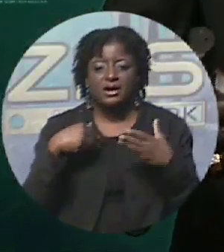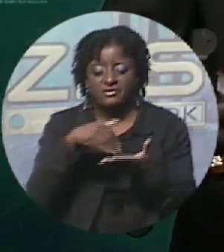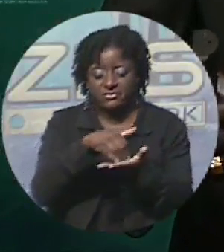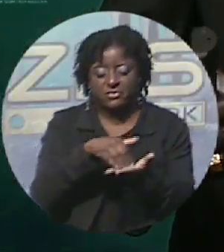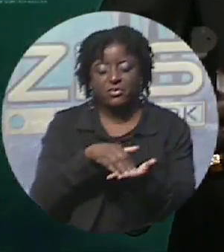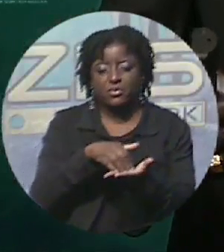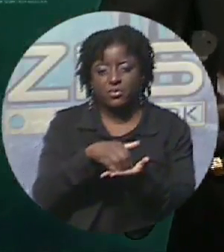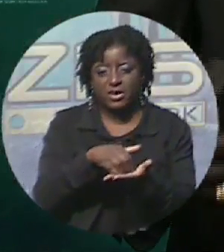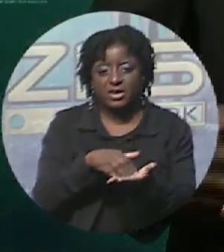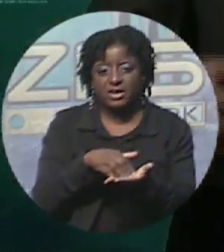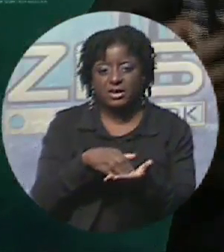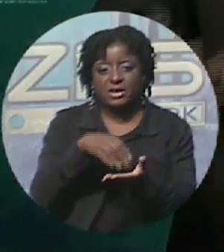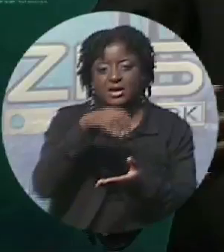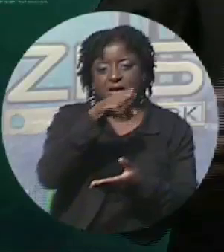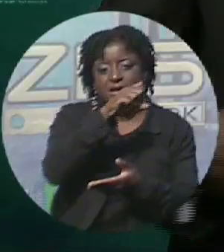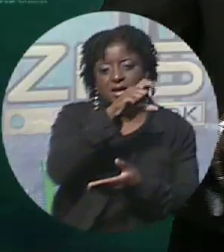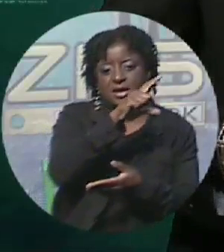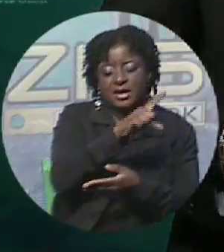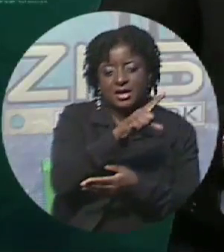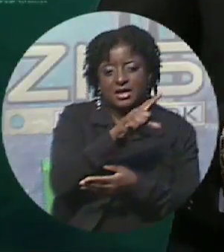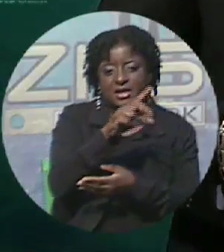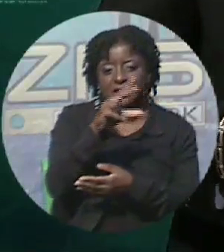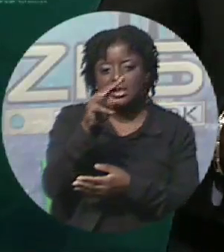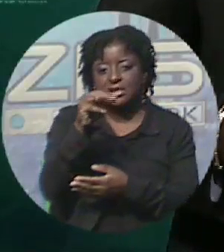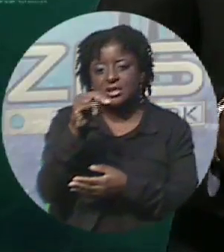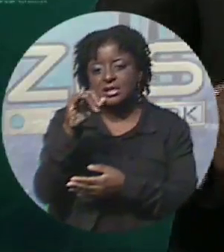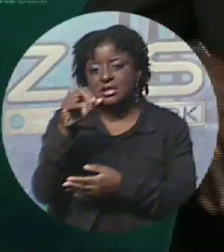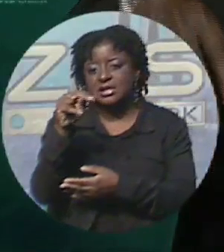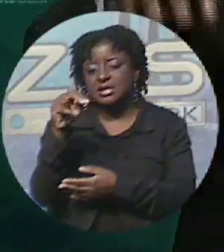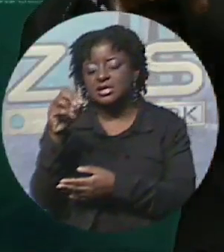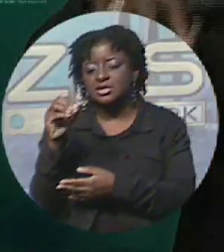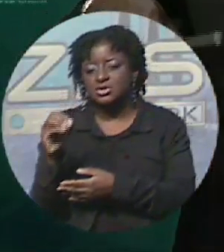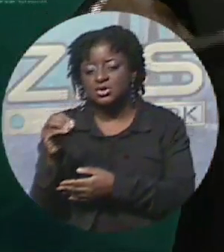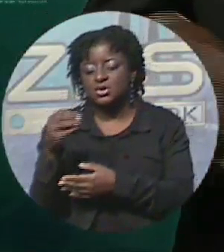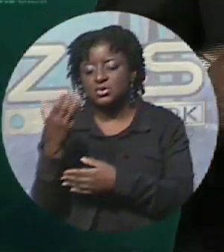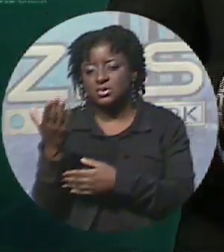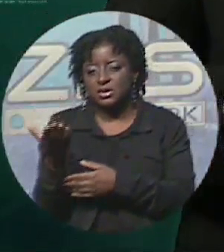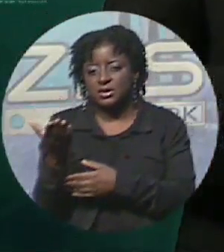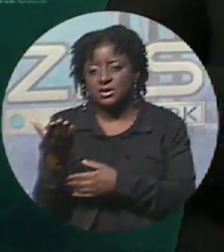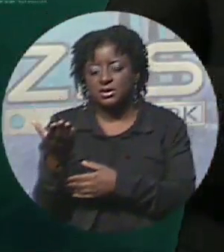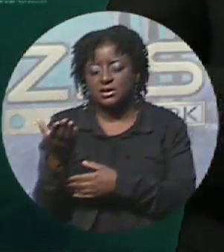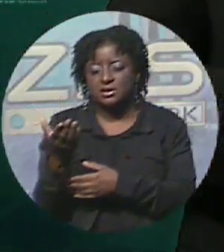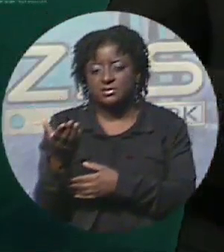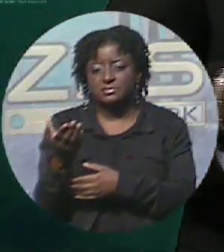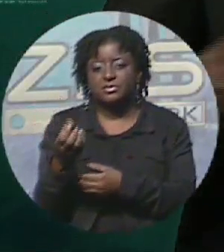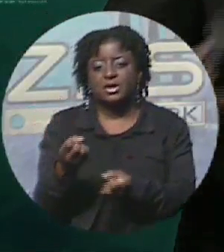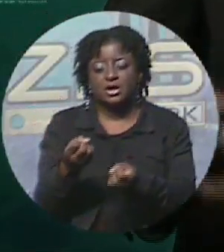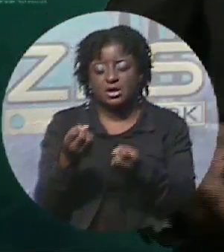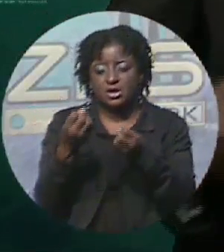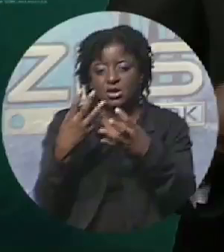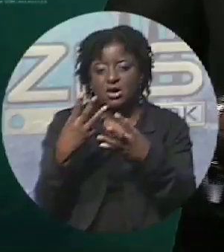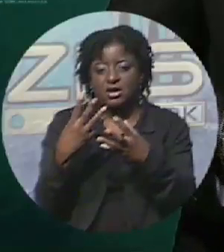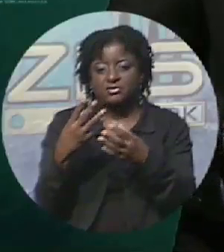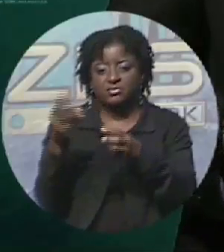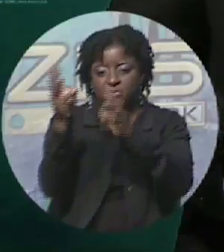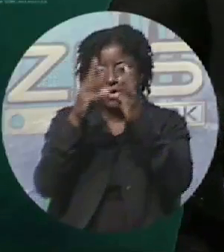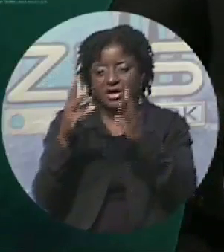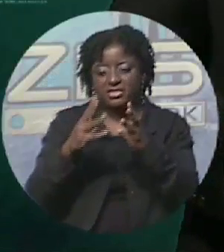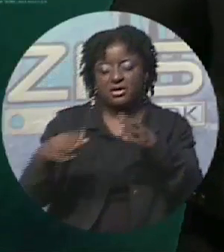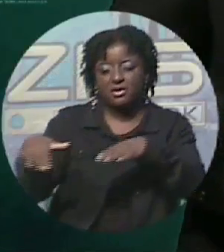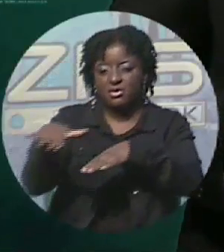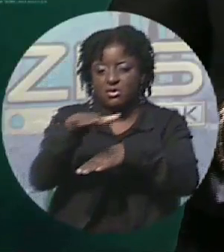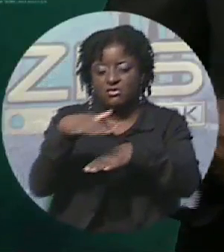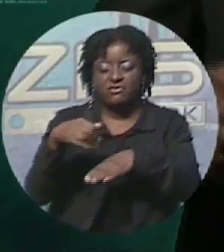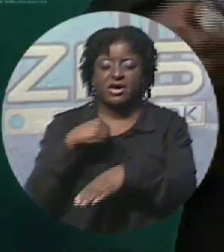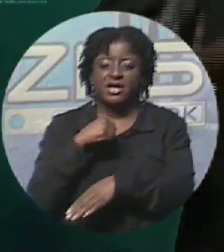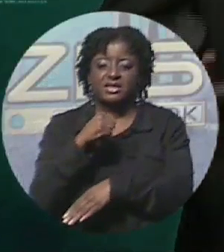El Nino in place. And with El Nino in place, it means that we're going to have a lot of subsidence over the Atlantic, coupled with some strong upper-level